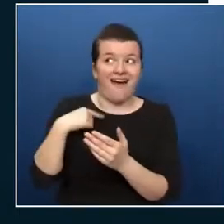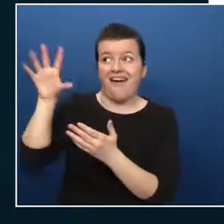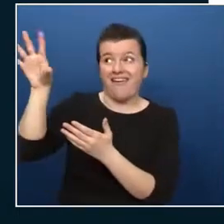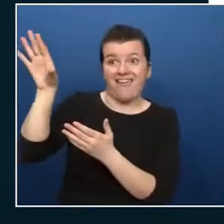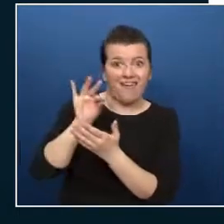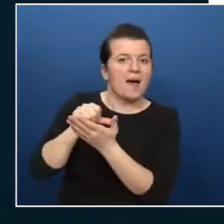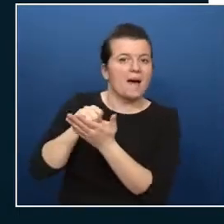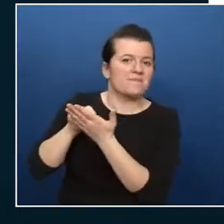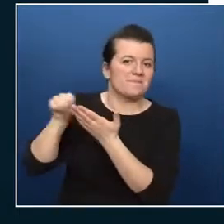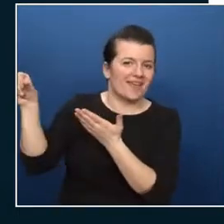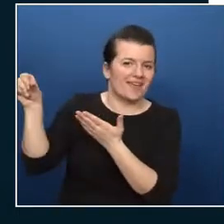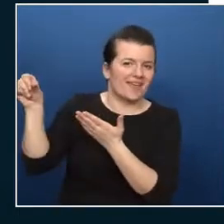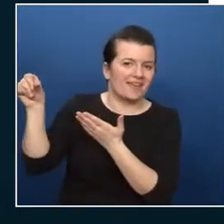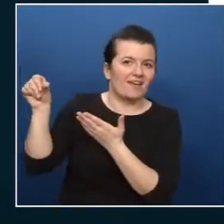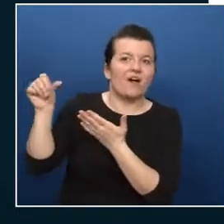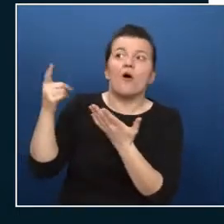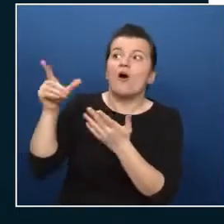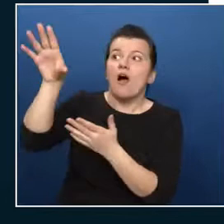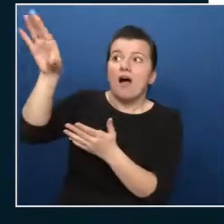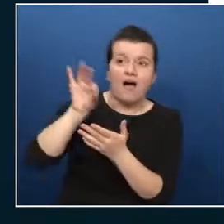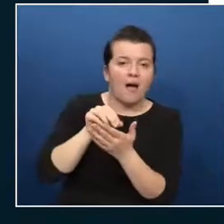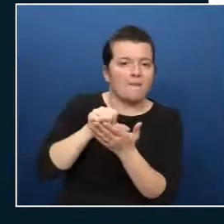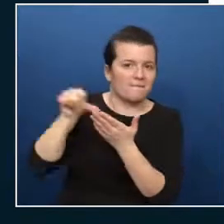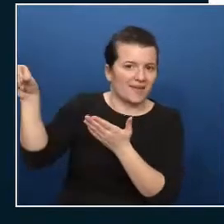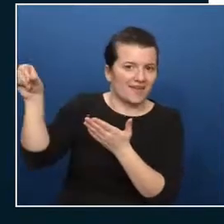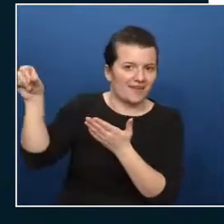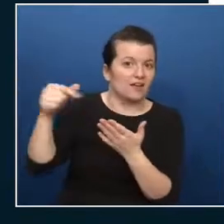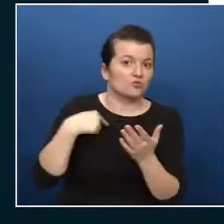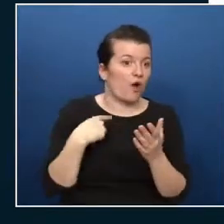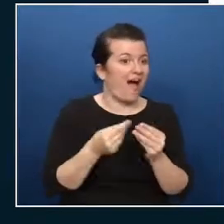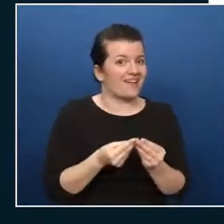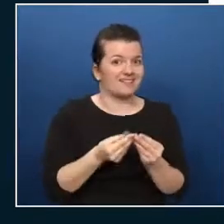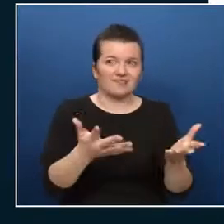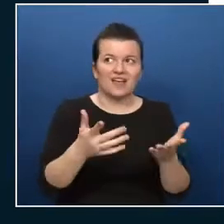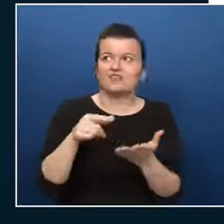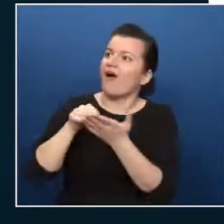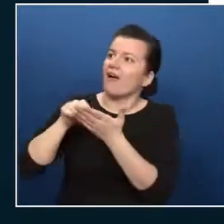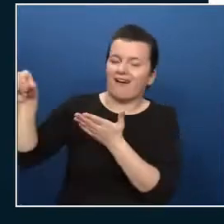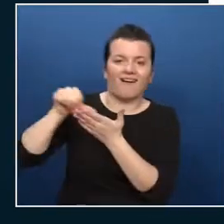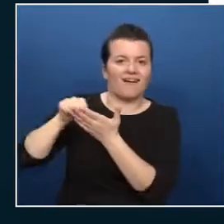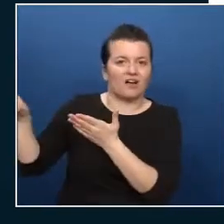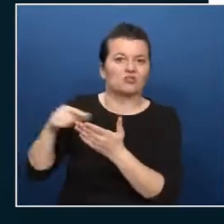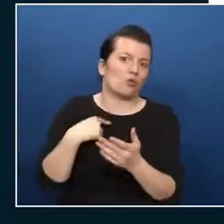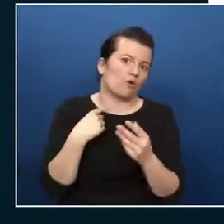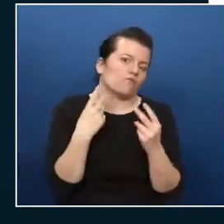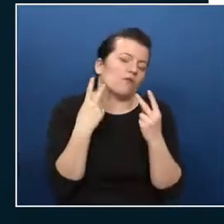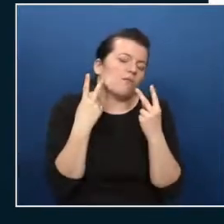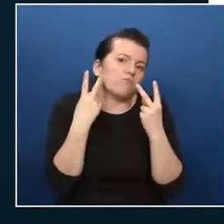resources and services you use so therefore it's crucial to manage your costs